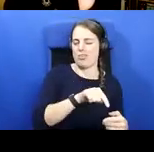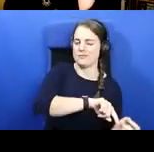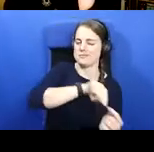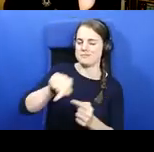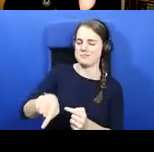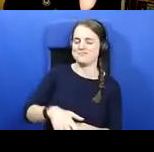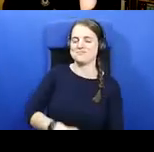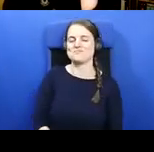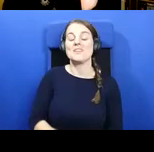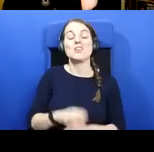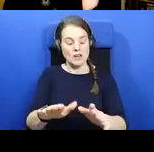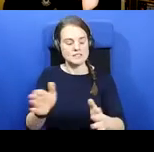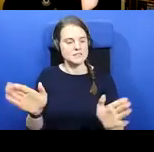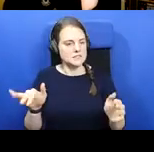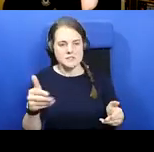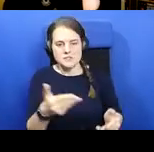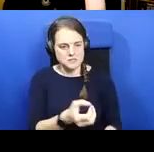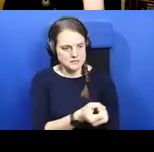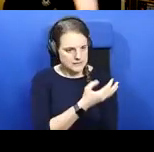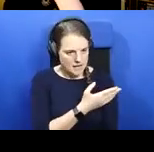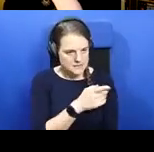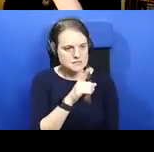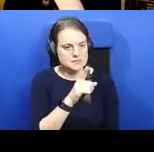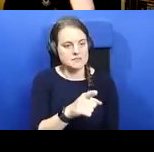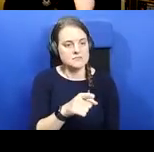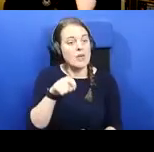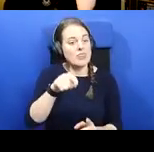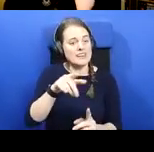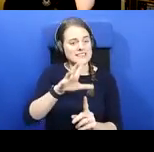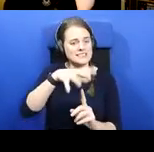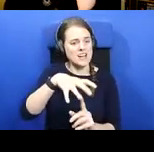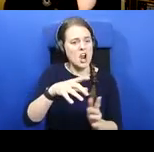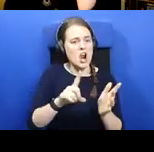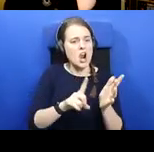prominent site, Lough Brickland.